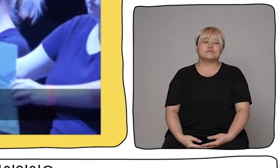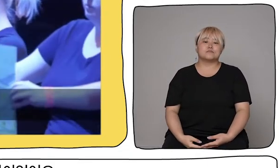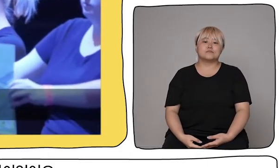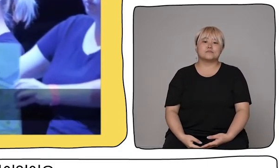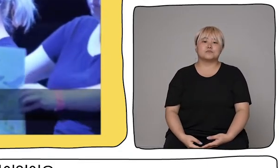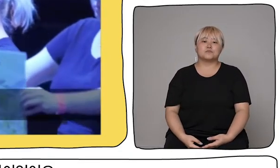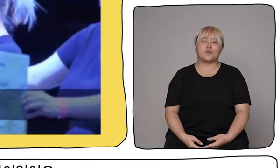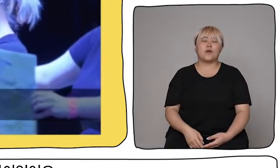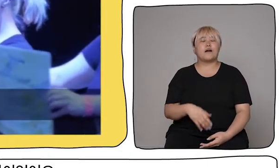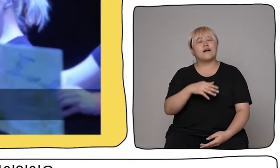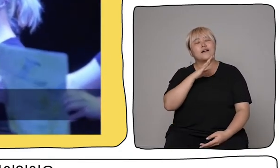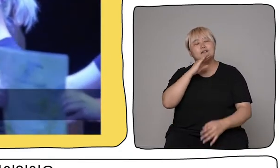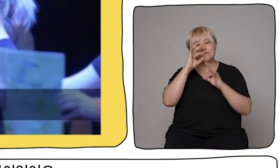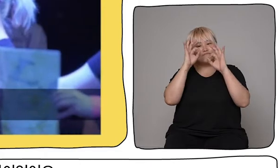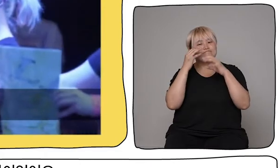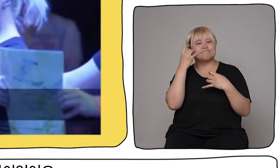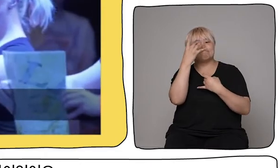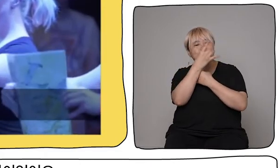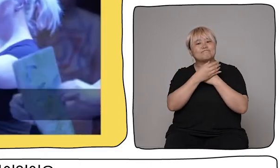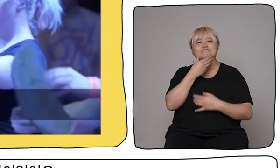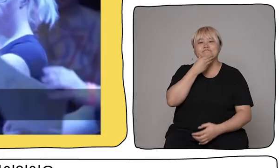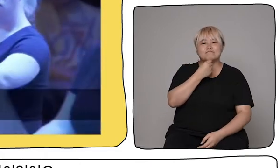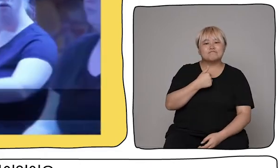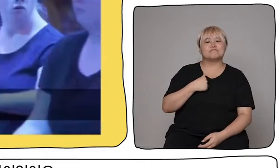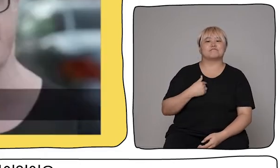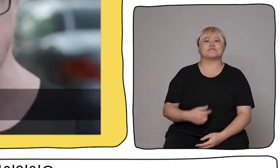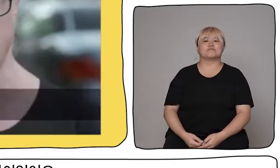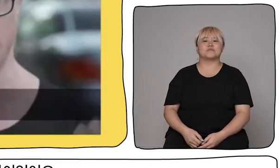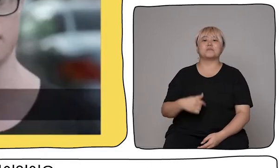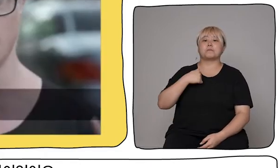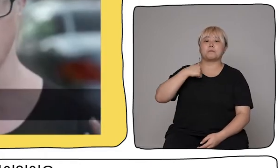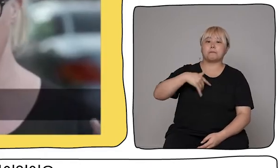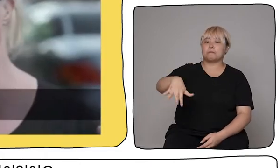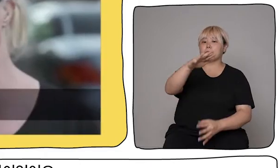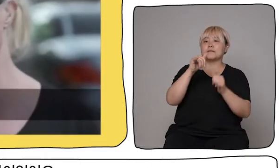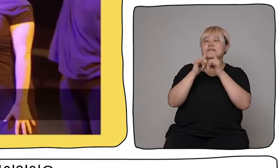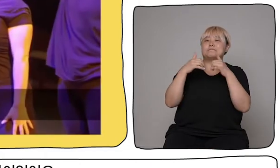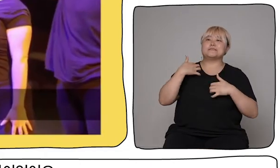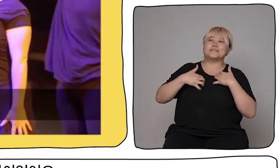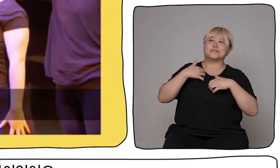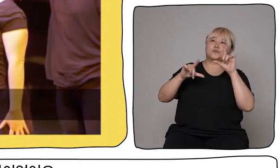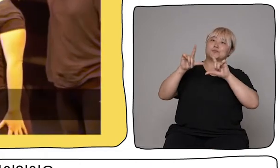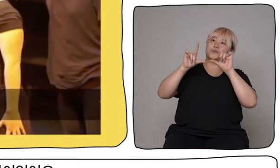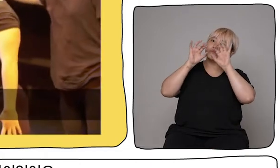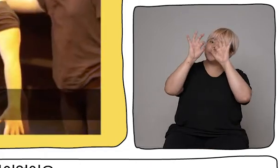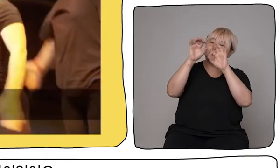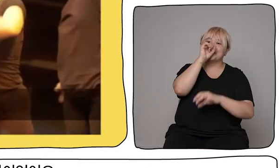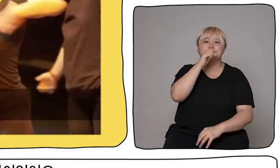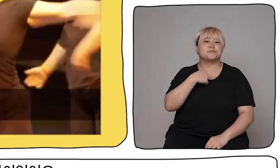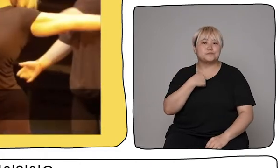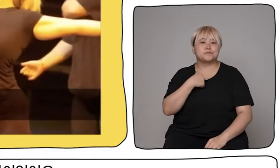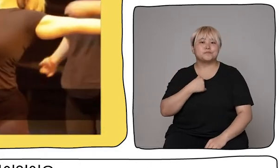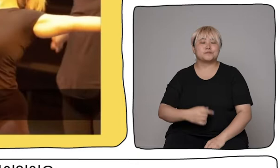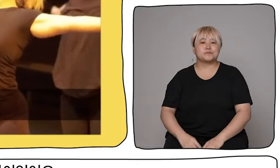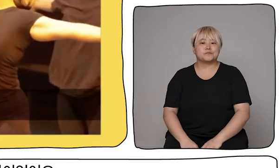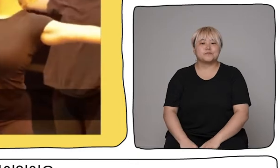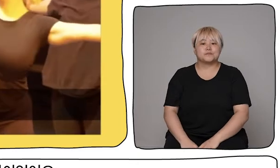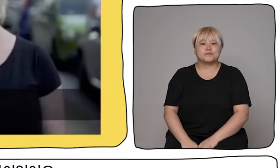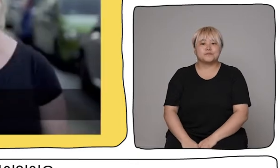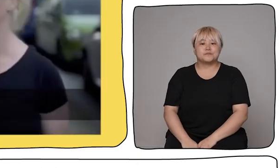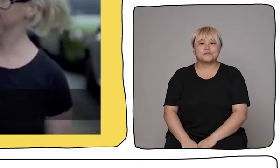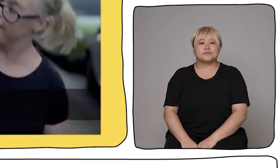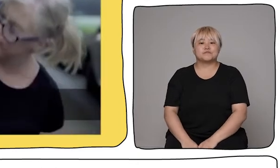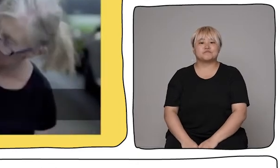DADA Fest. it's been fabulous, a lot of entertaining people